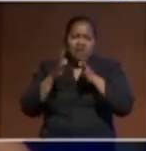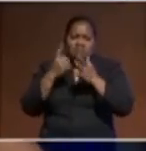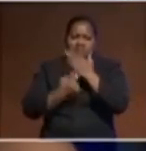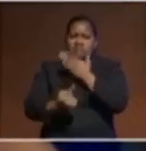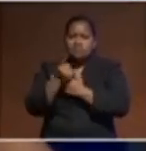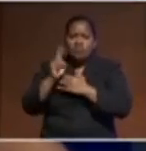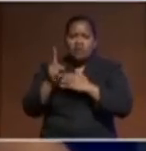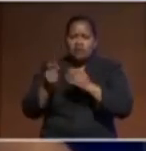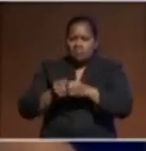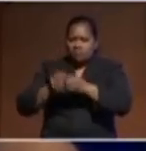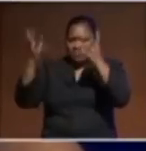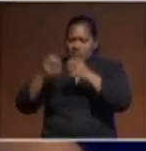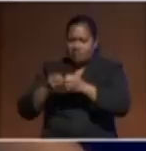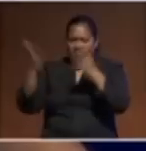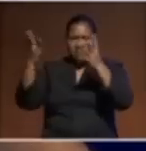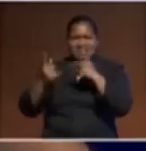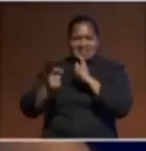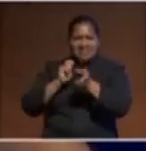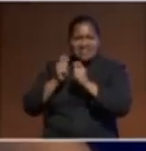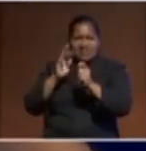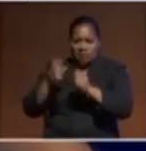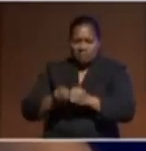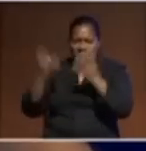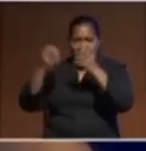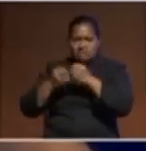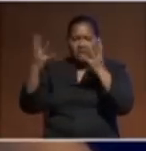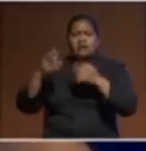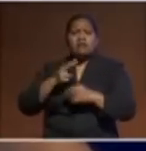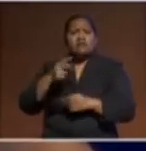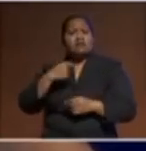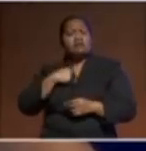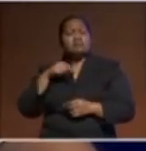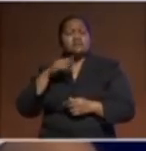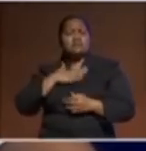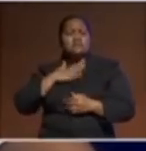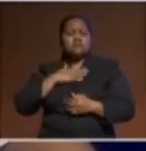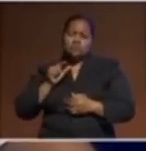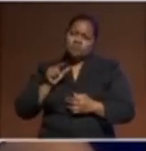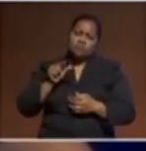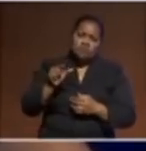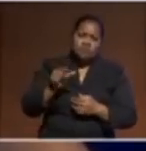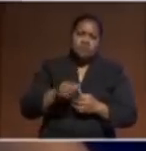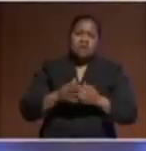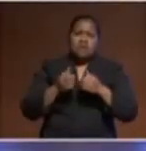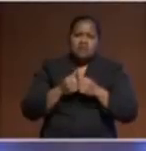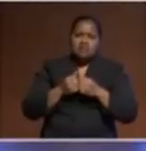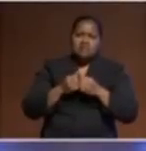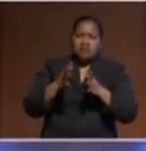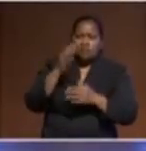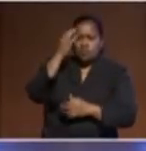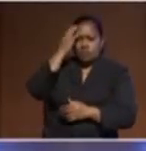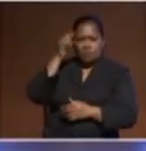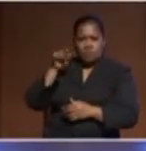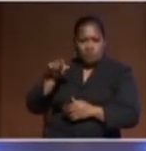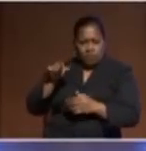of regionalism for me in my earlier career as a diplomat sort of started with that effort because